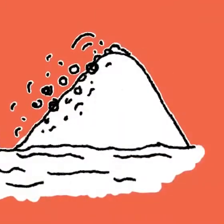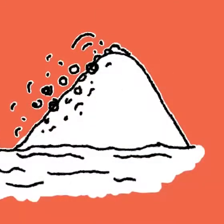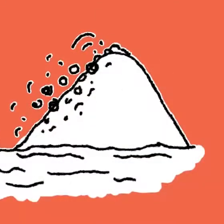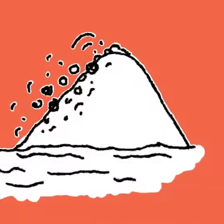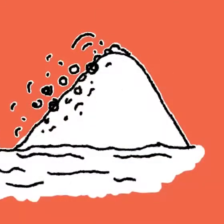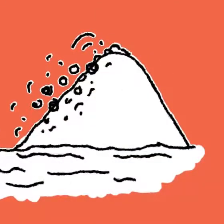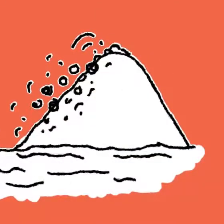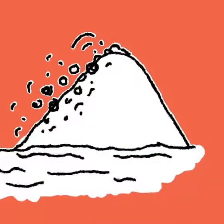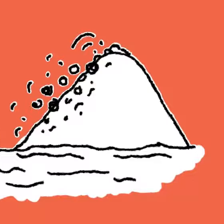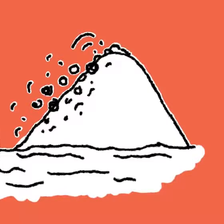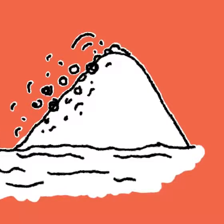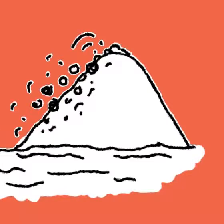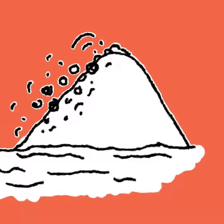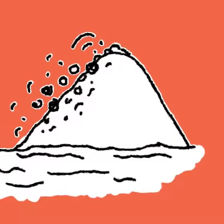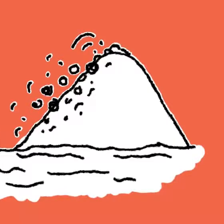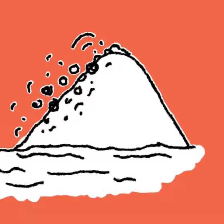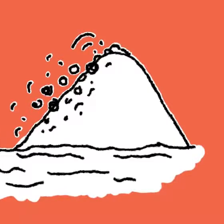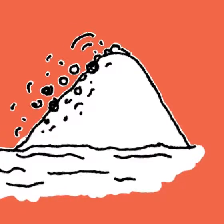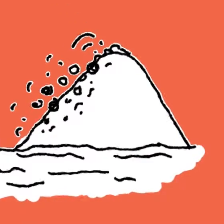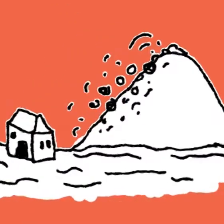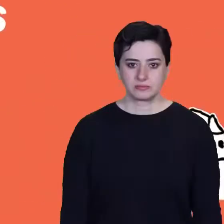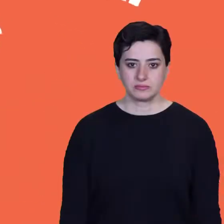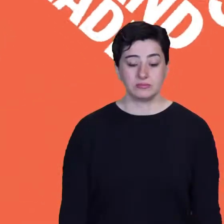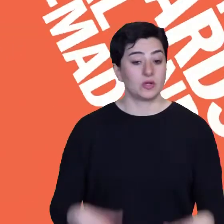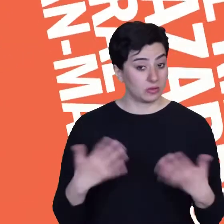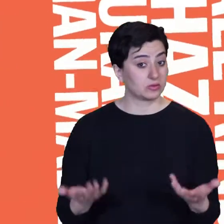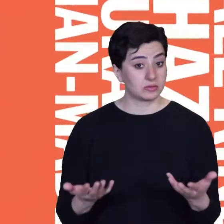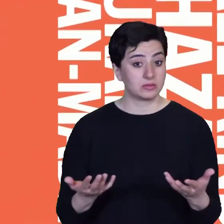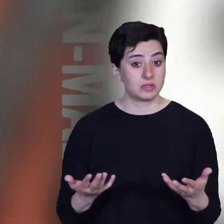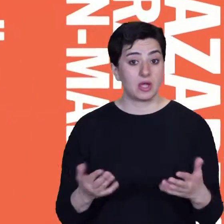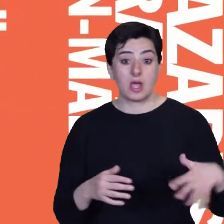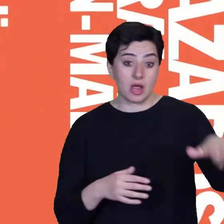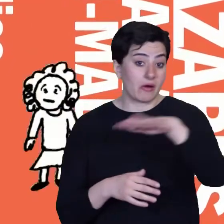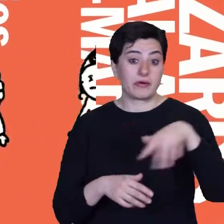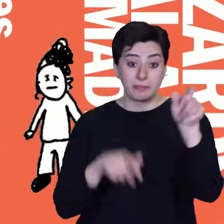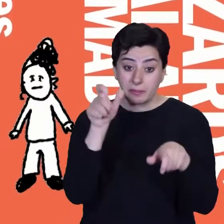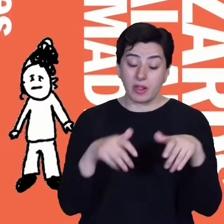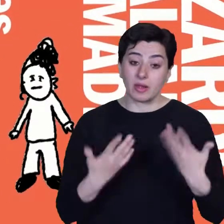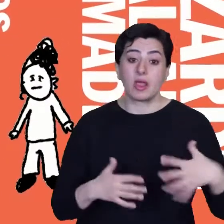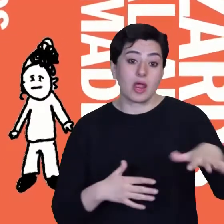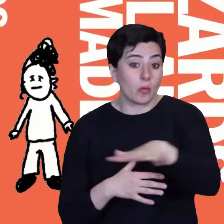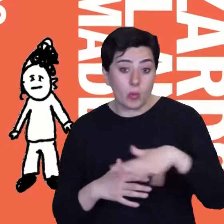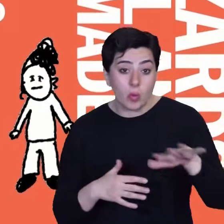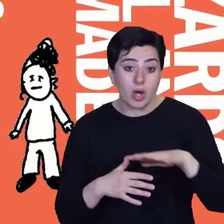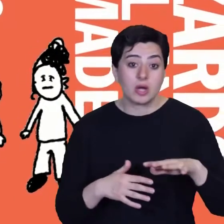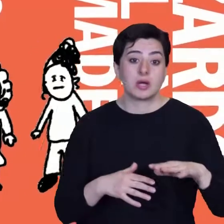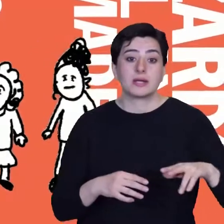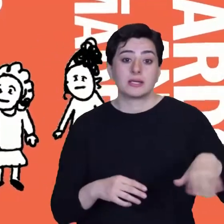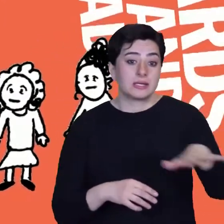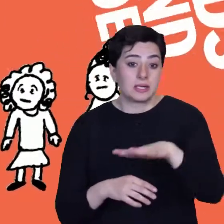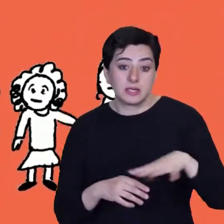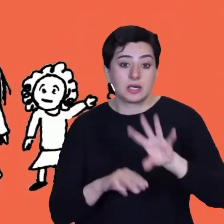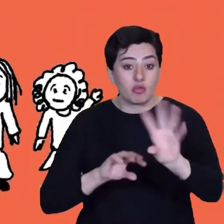has a house on its skirts while the other has nothing around it. It also applies to everyone, everywhere, national and local governments,